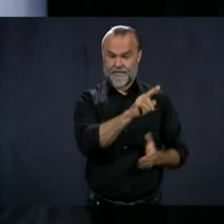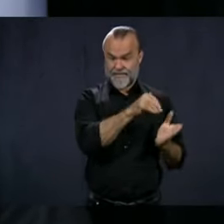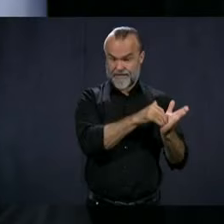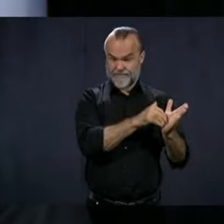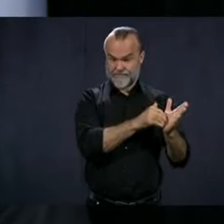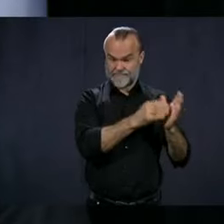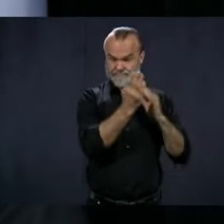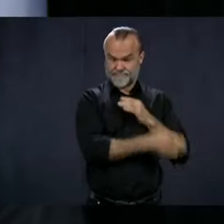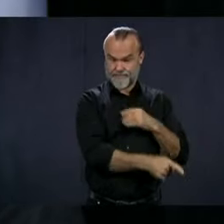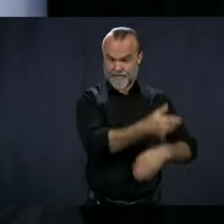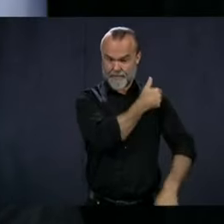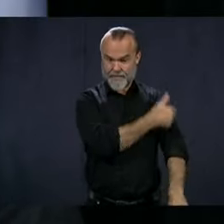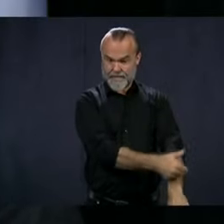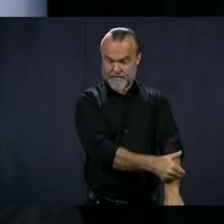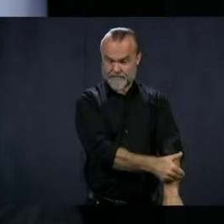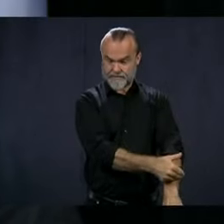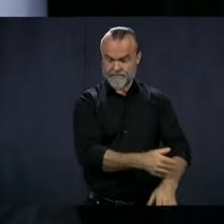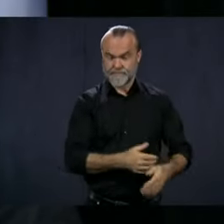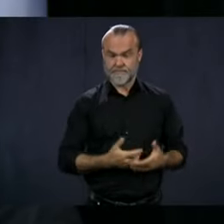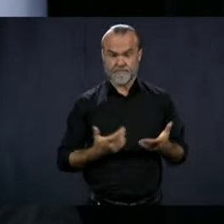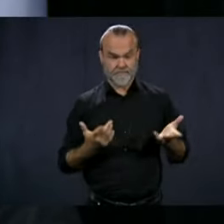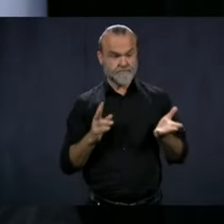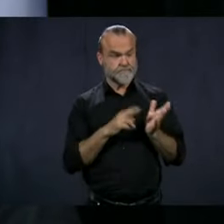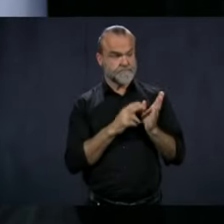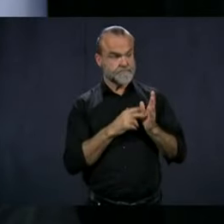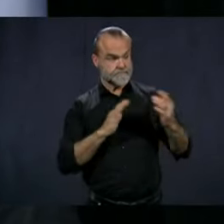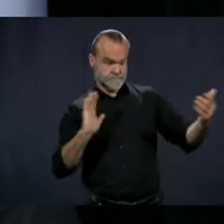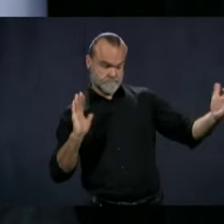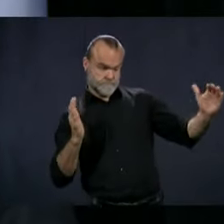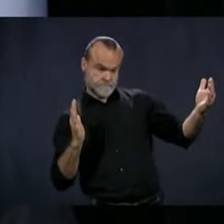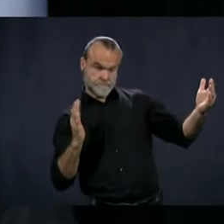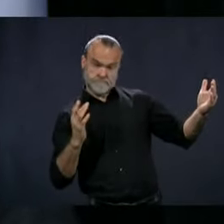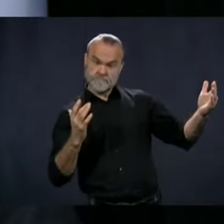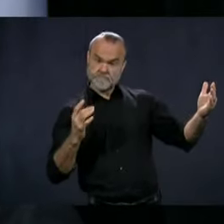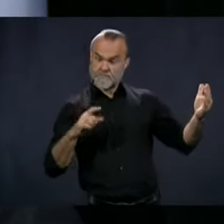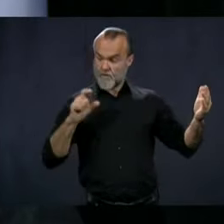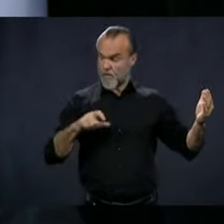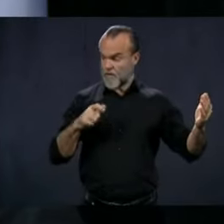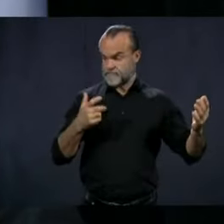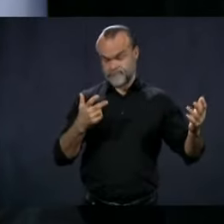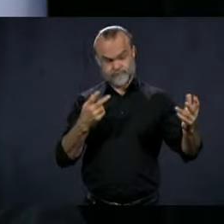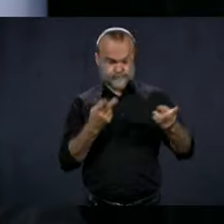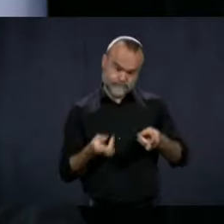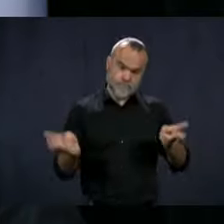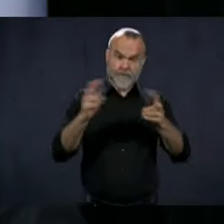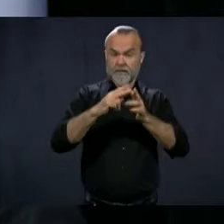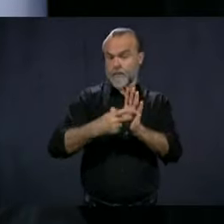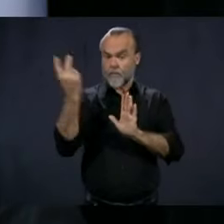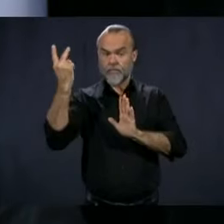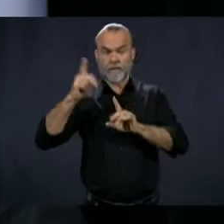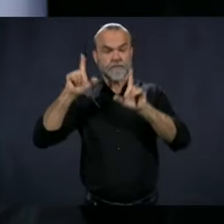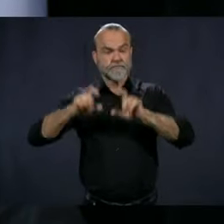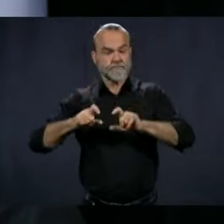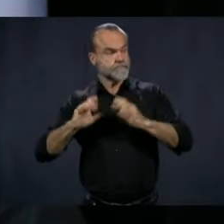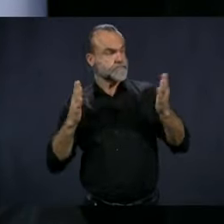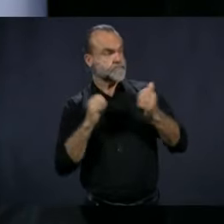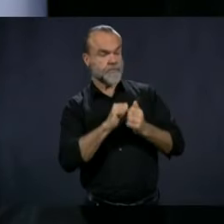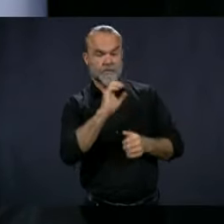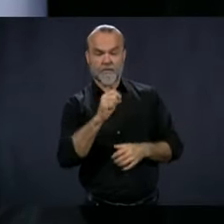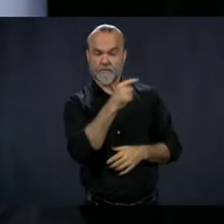tests per million of people. So we did something like 50 percent more tests. But we